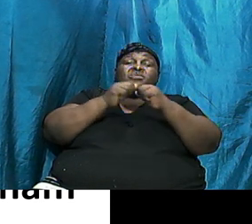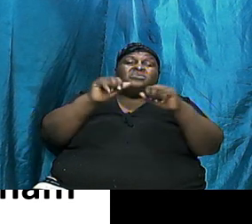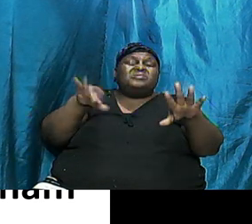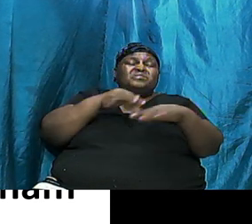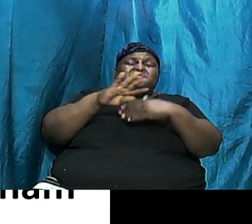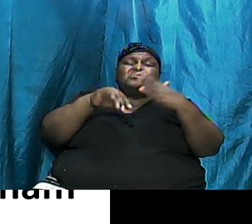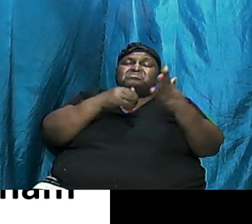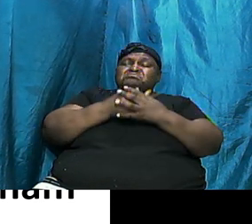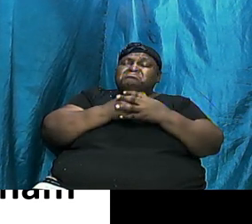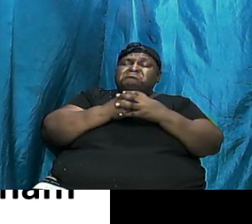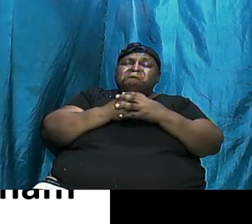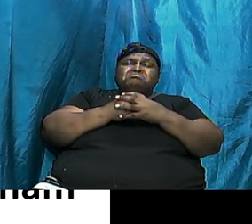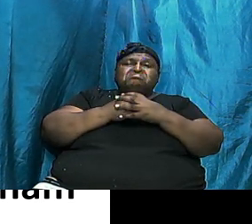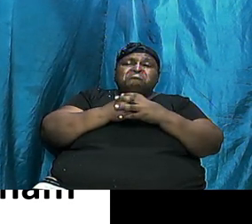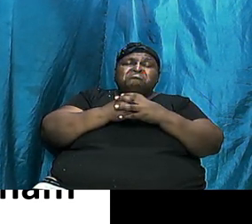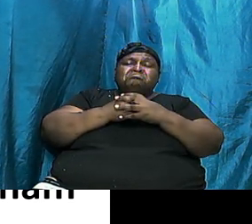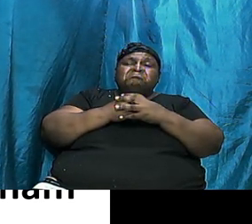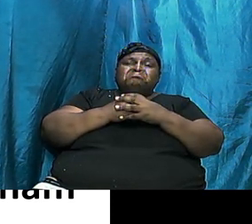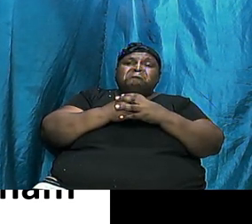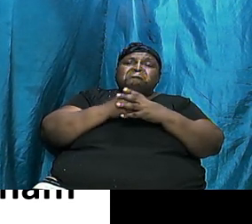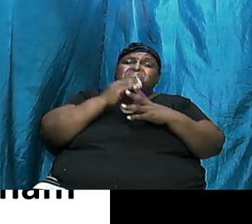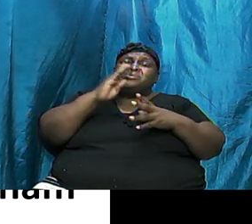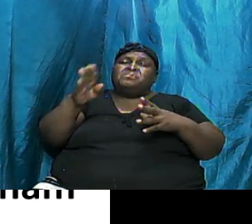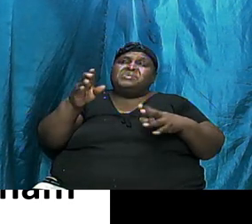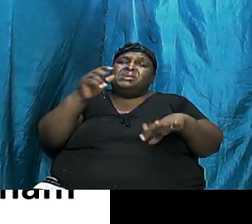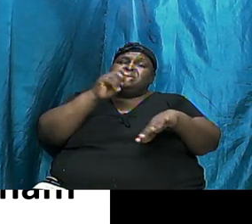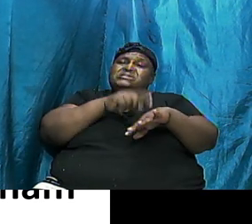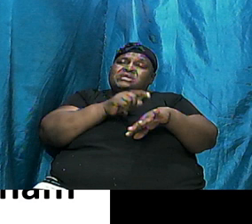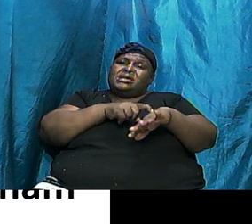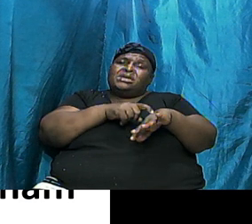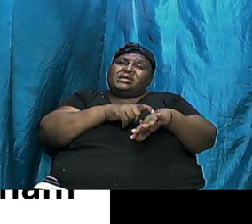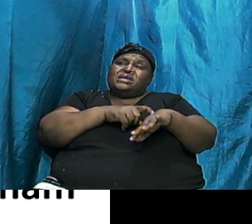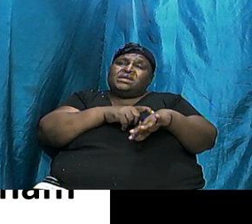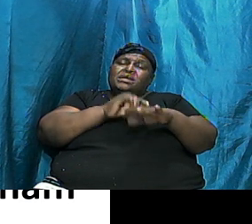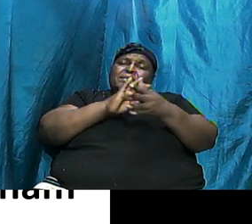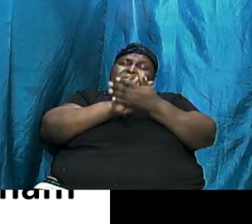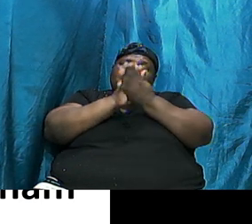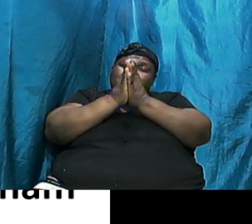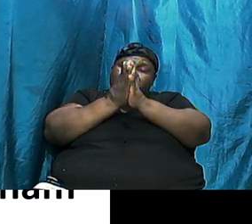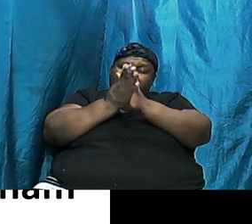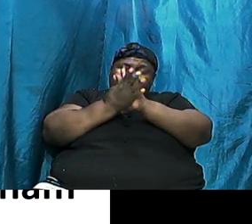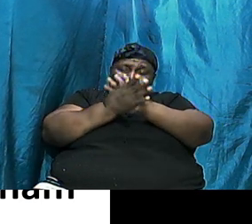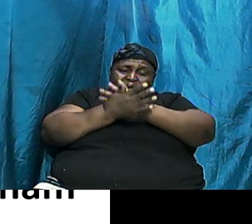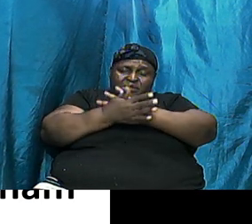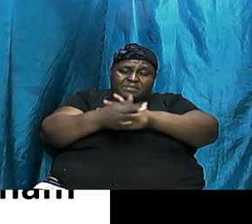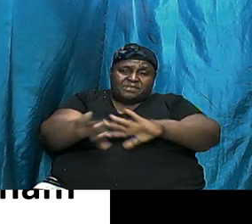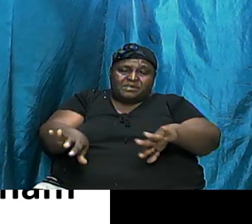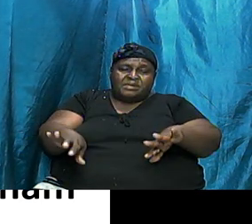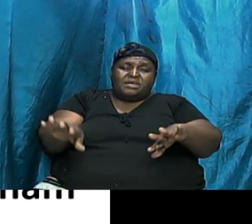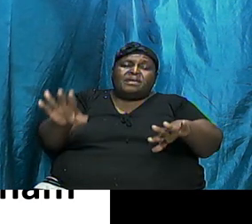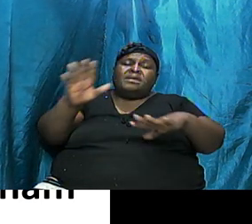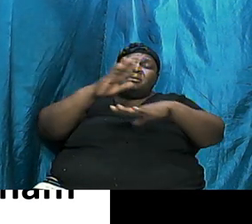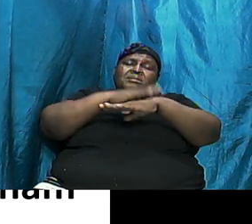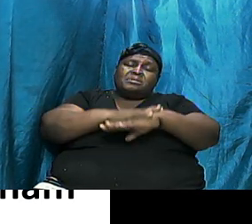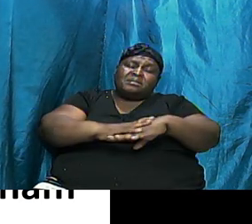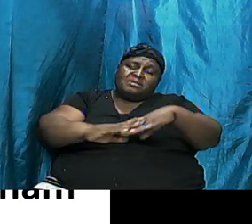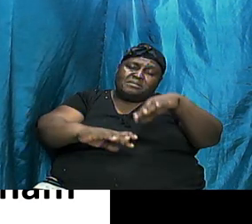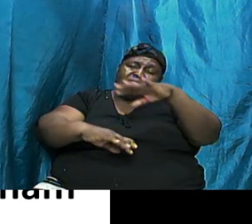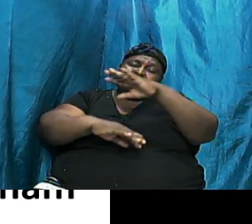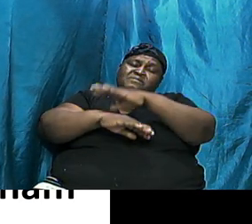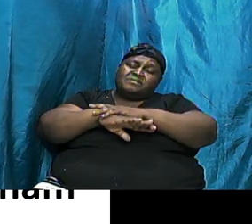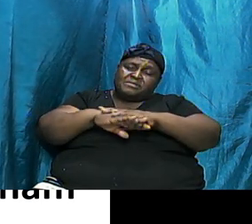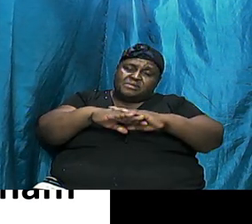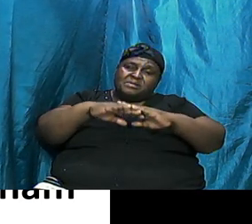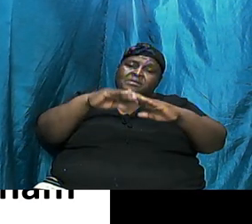All The Details It Is Going To Be A Time Of Peace A Time Of Contentment A Time Of